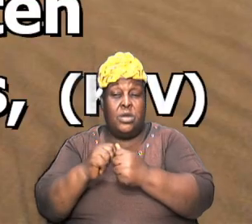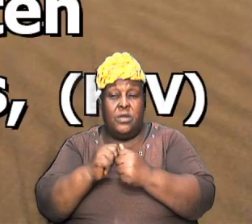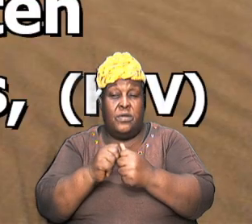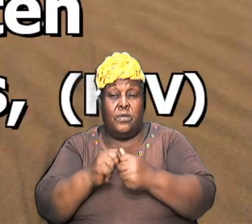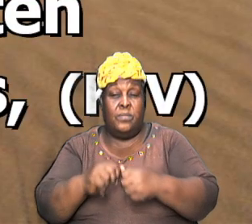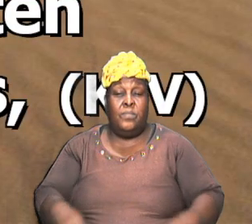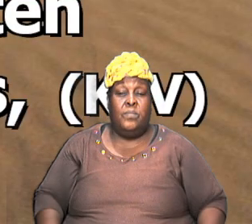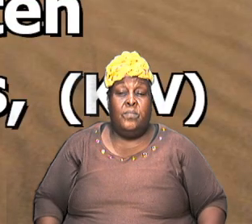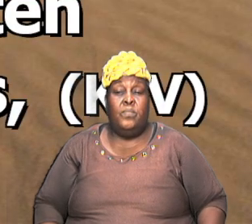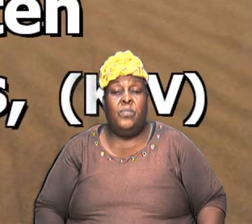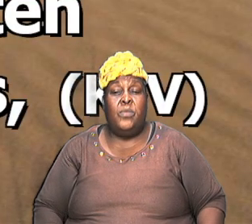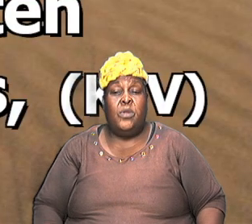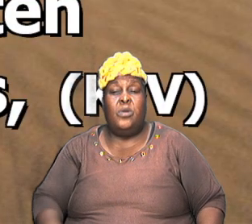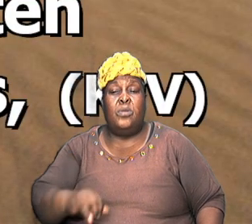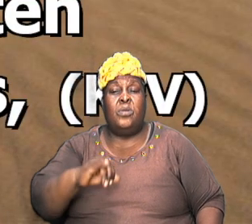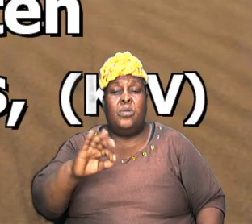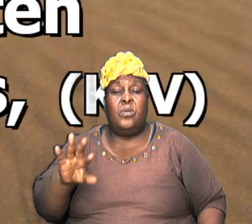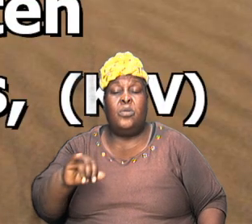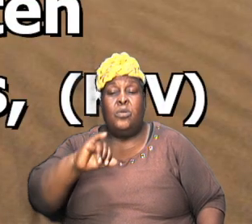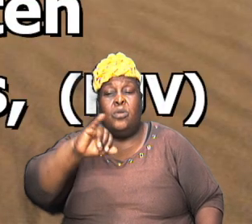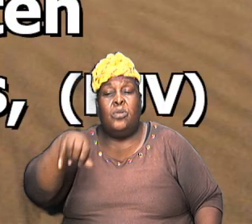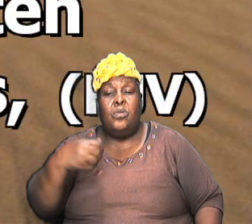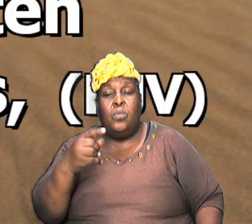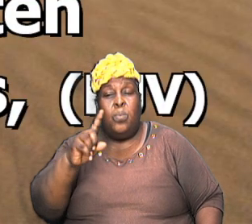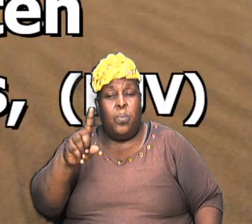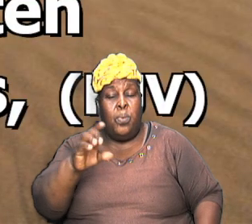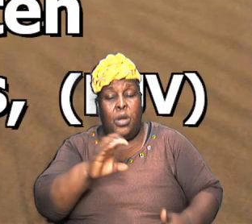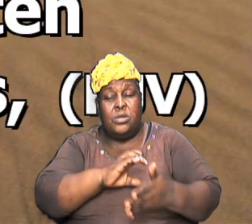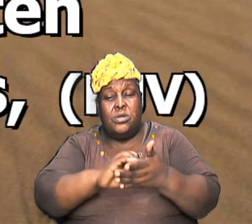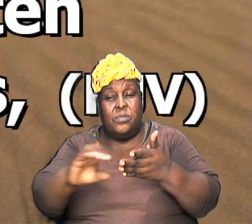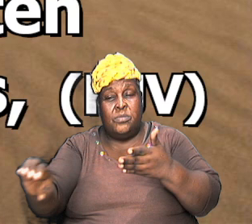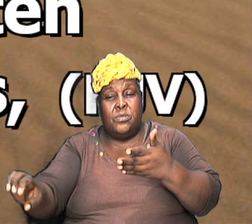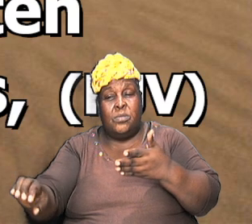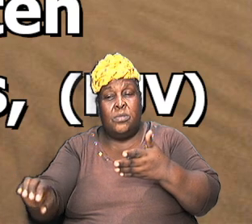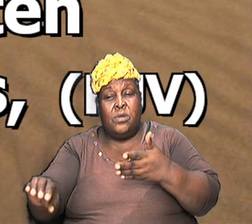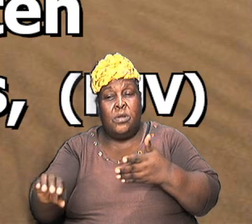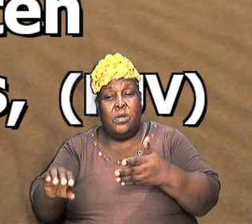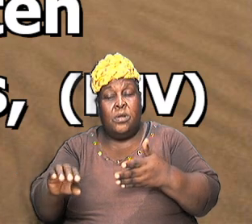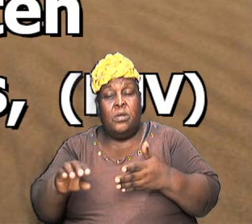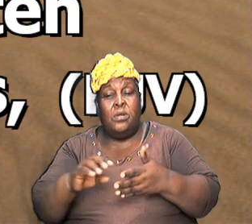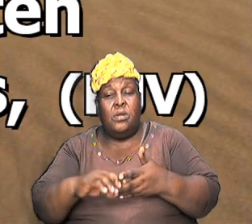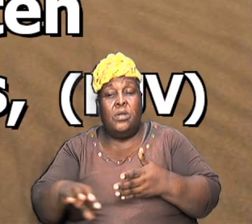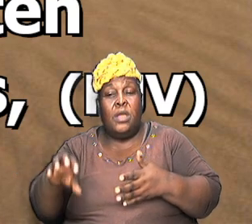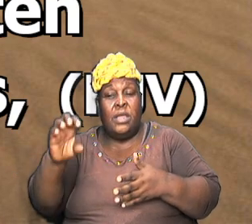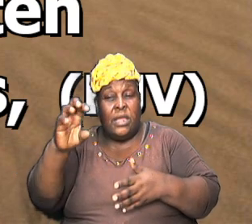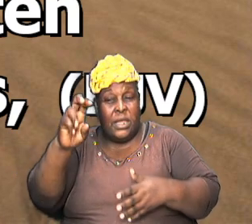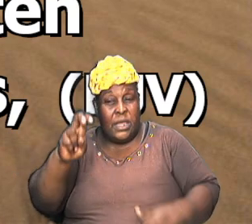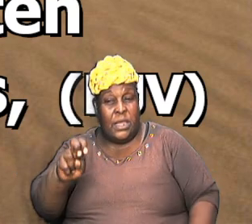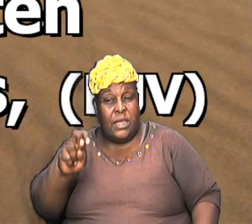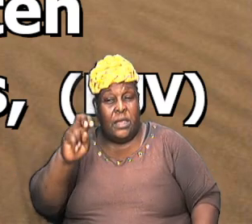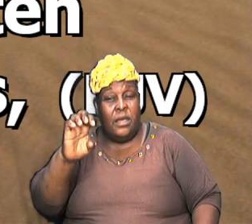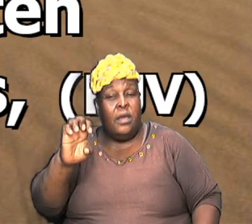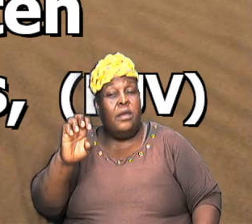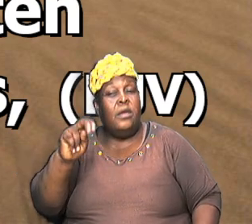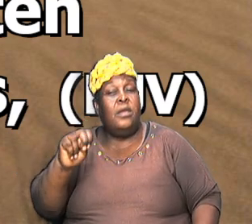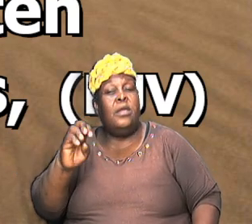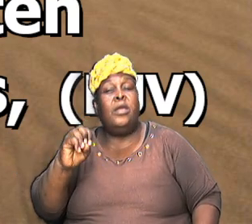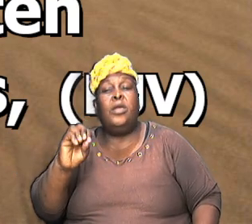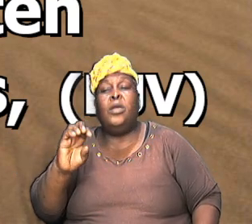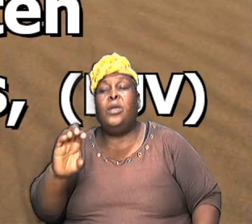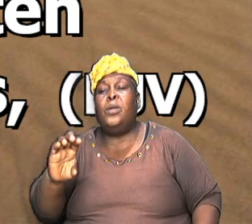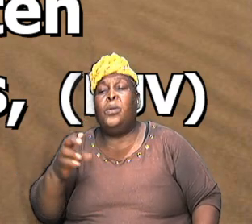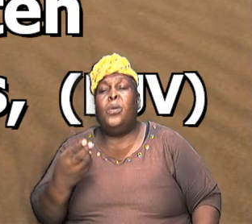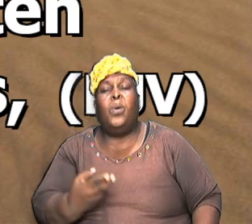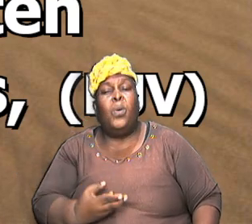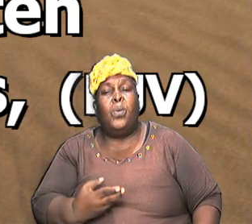us read it together Jude and it has one chapter so verse 14 now says and Enoch also now this is